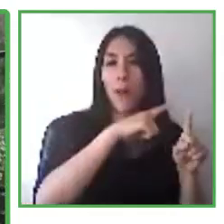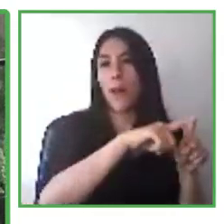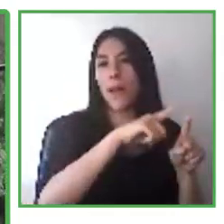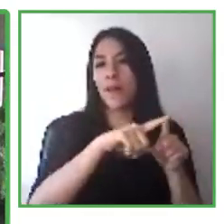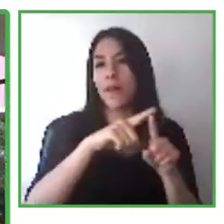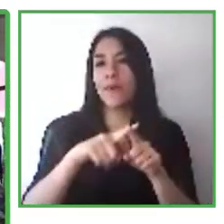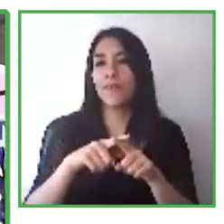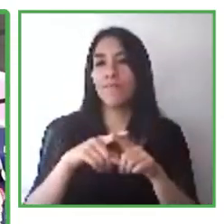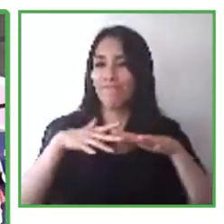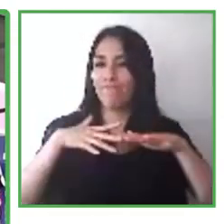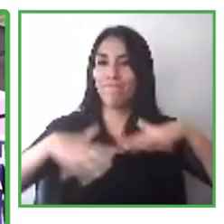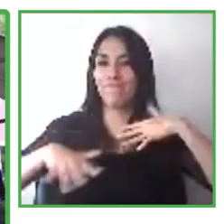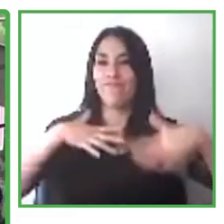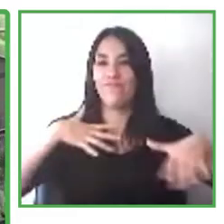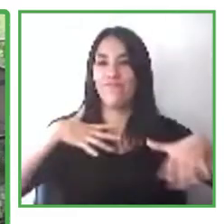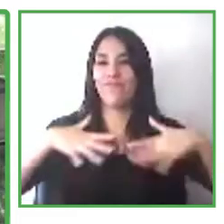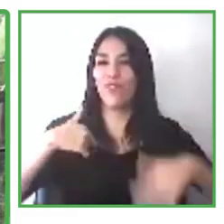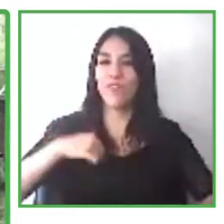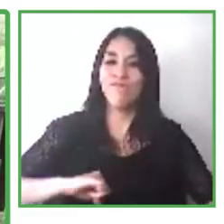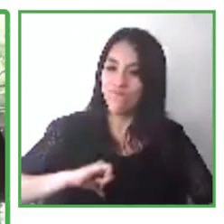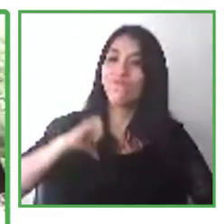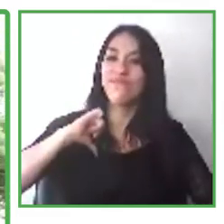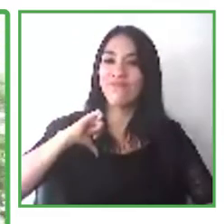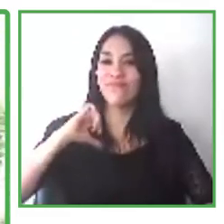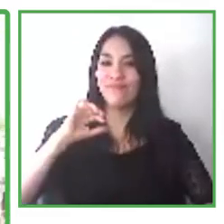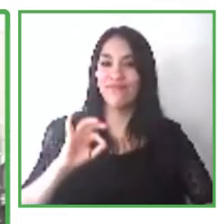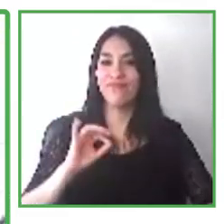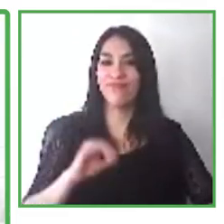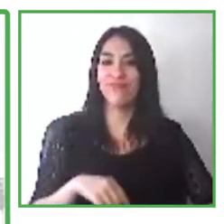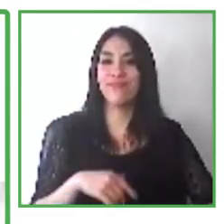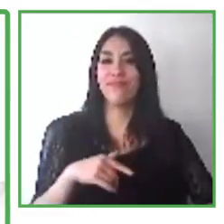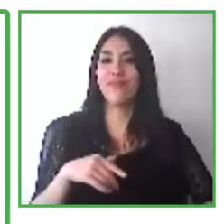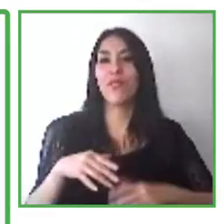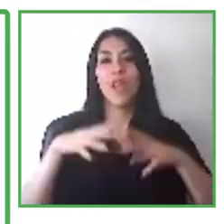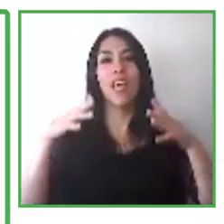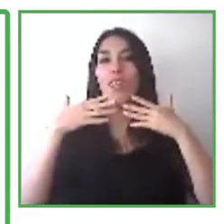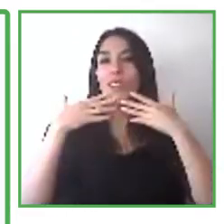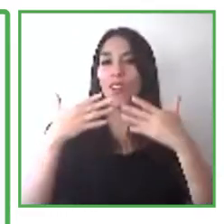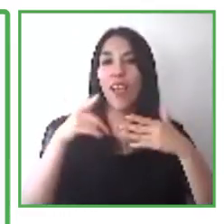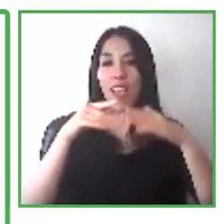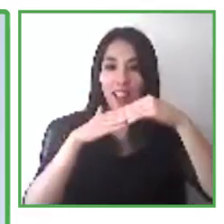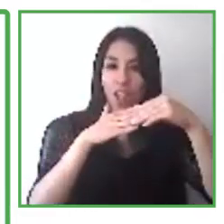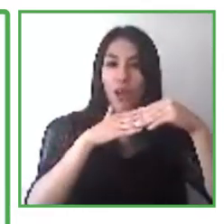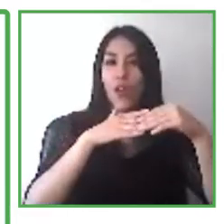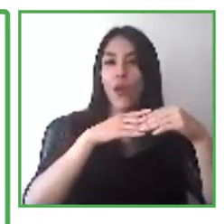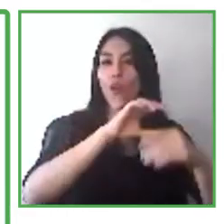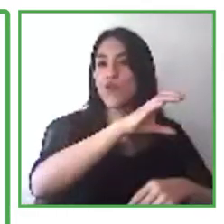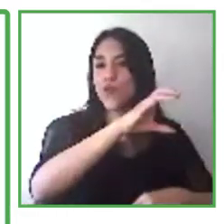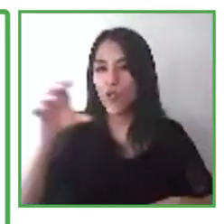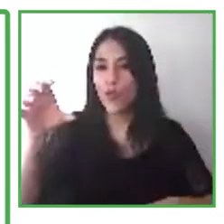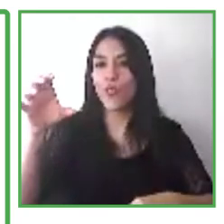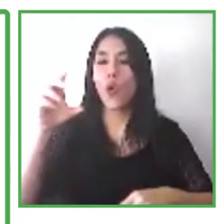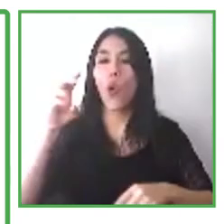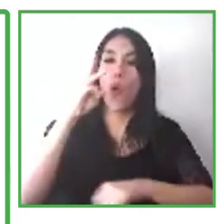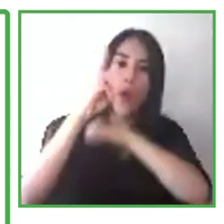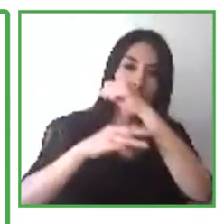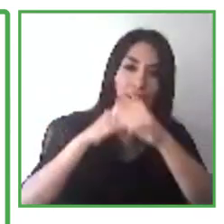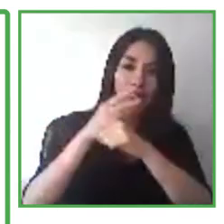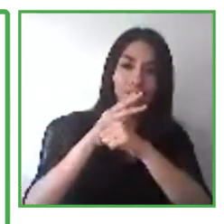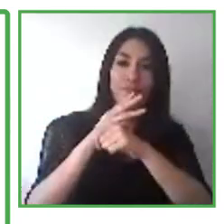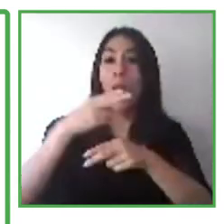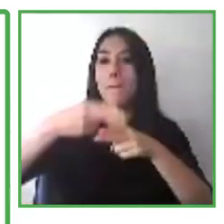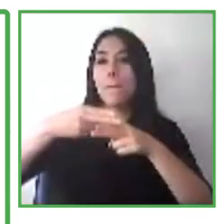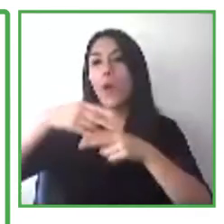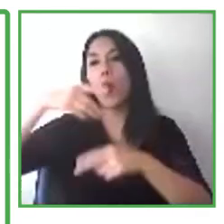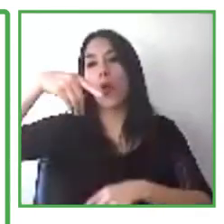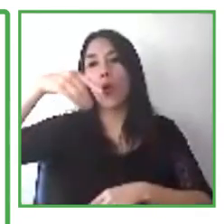in Argentina to be leaders in their country and in the world. The project Poeta Youth Spark ignites the spark of